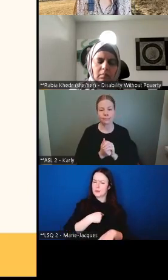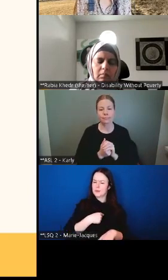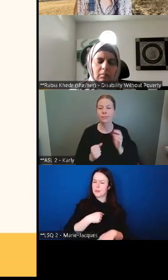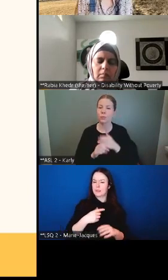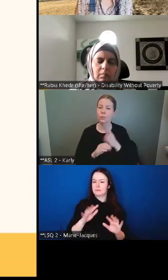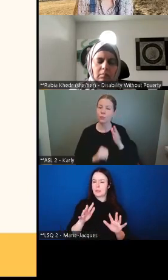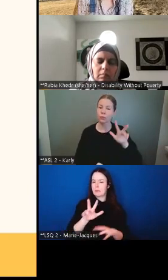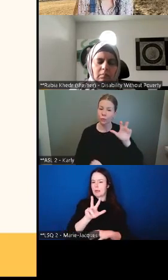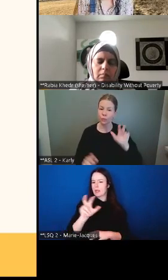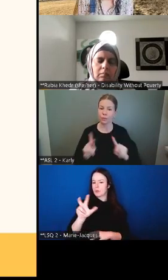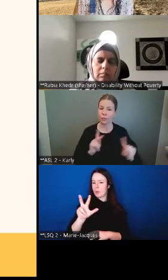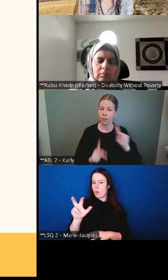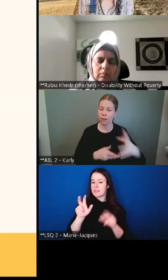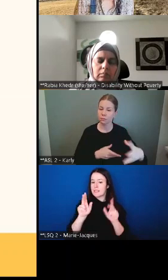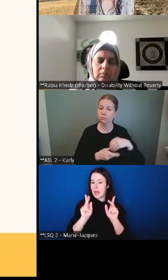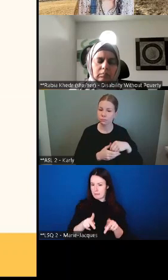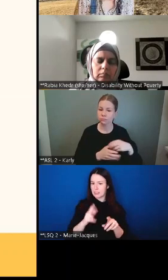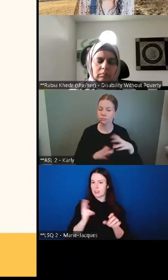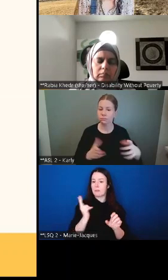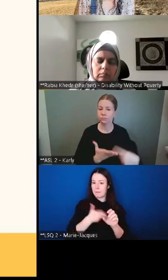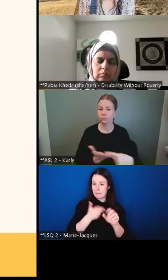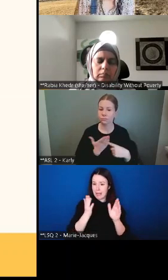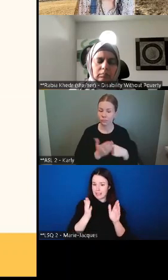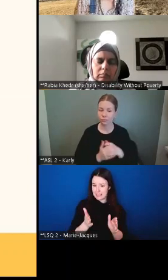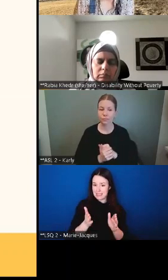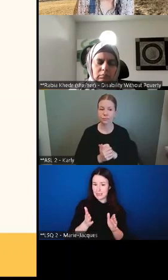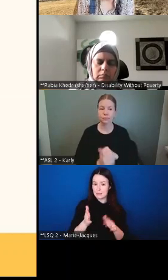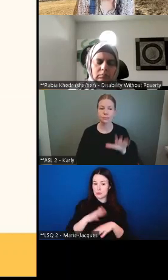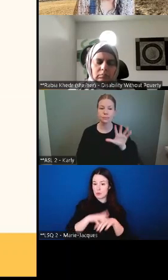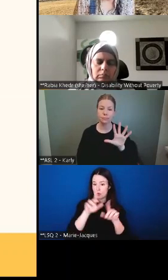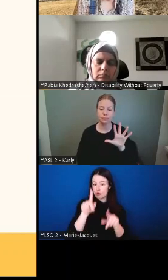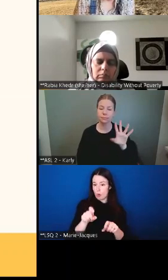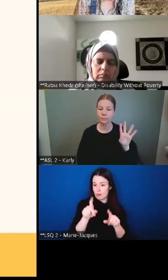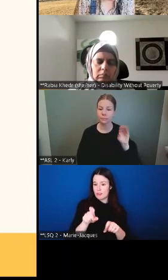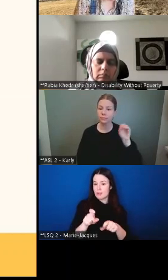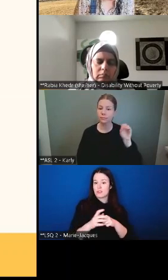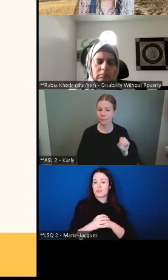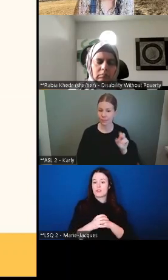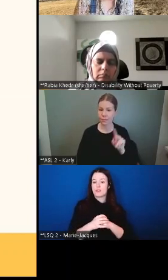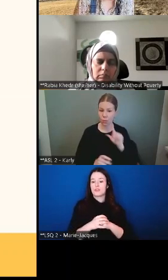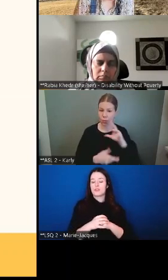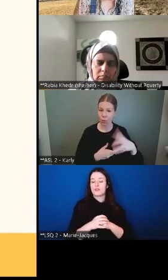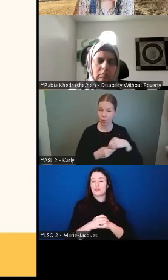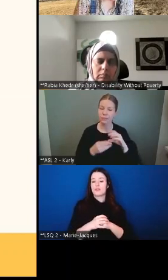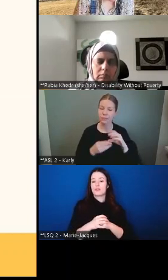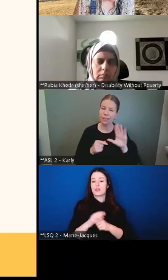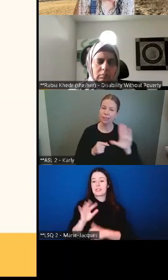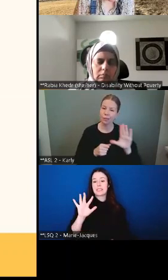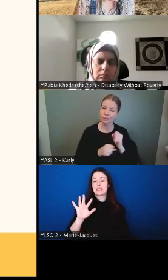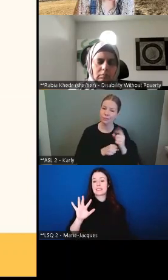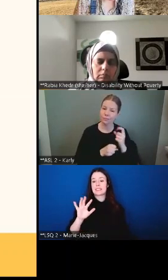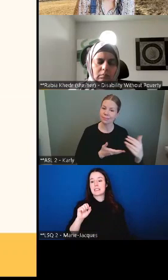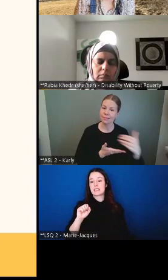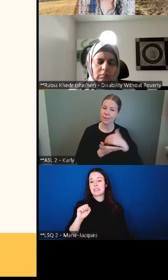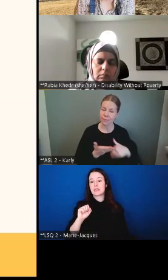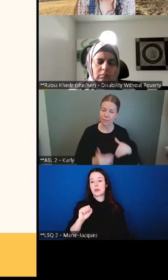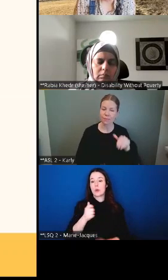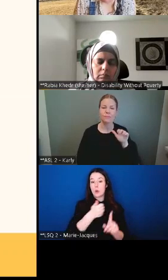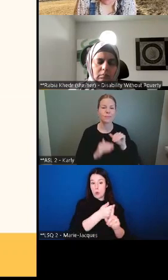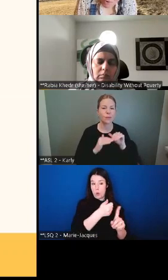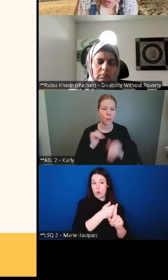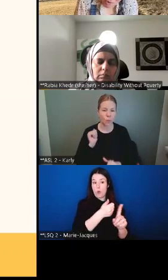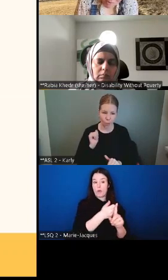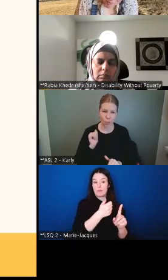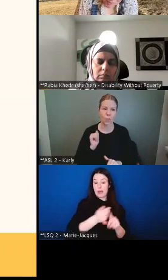and 54% reported having an income below $20,000. And in this group,